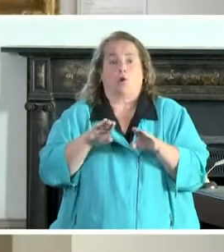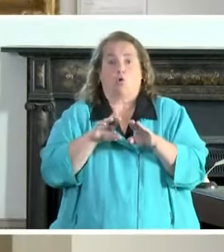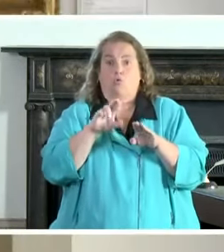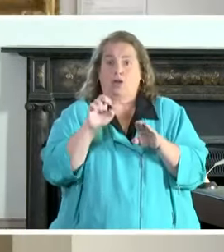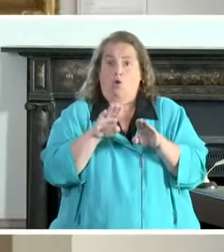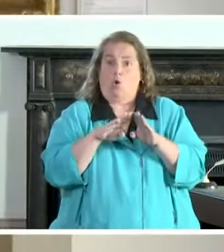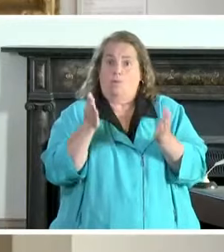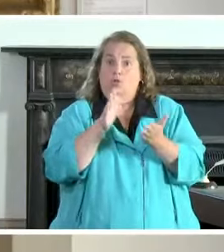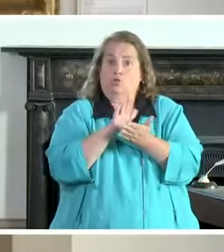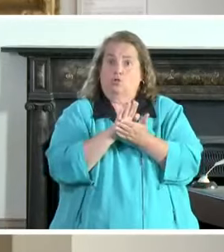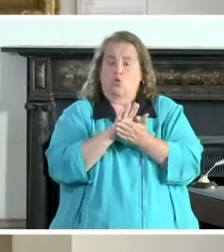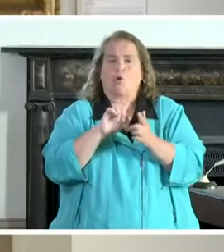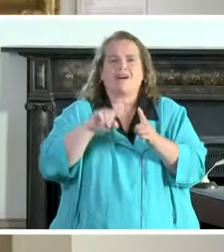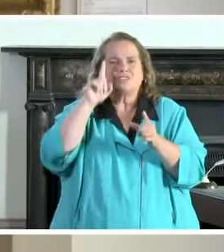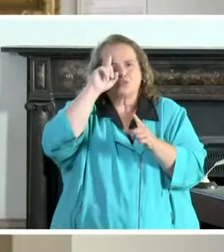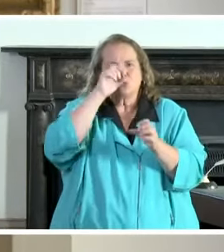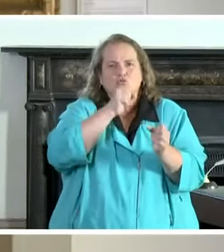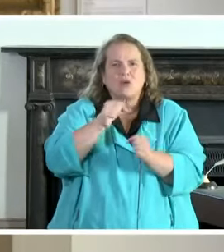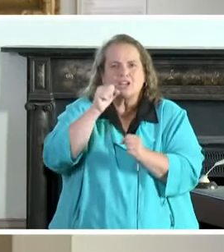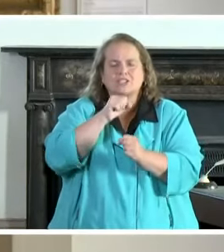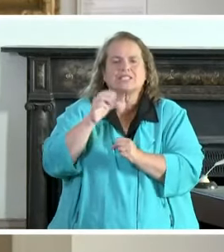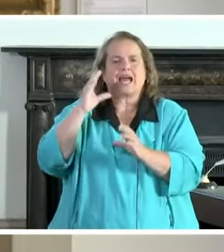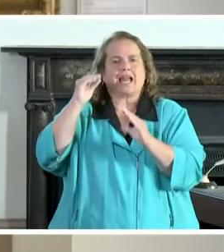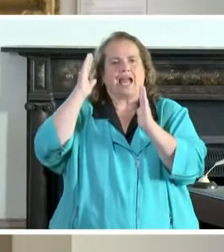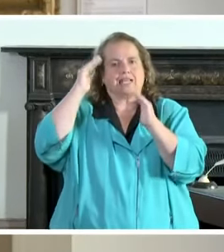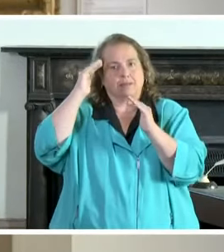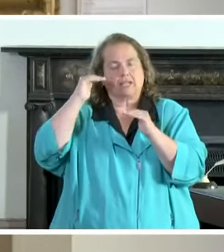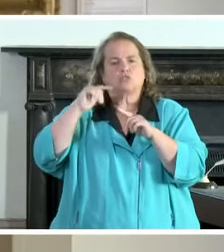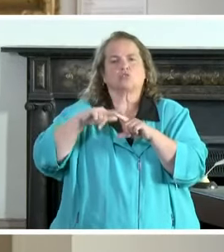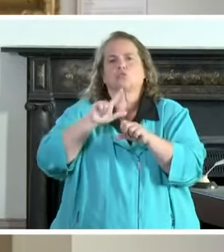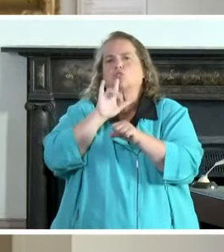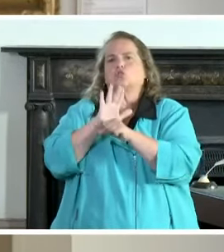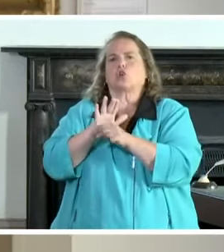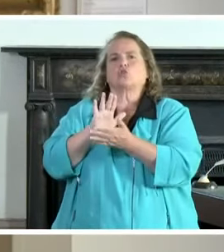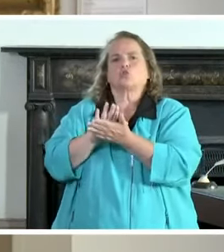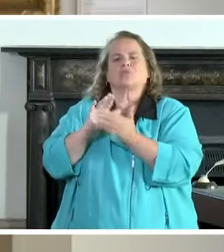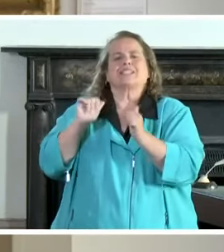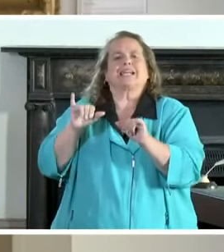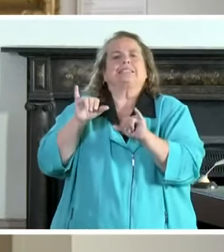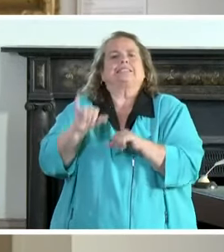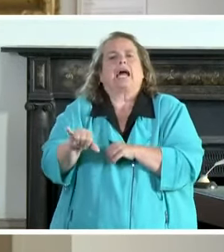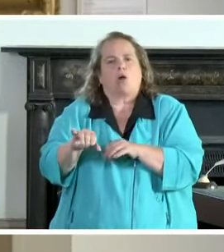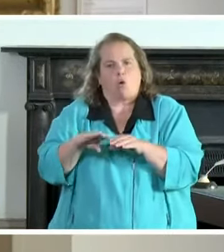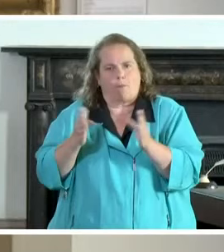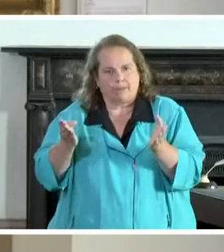but strategies and expectations to ensure that our schools can stay open